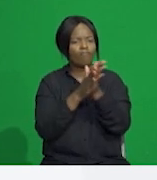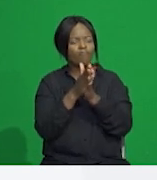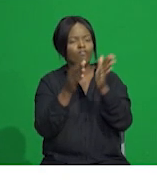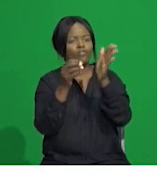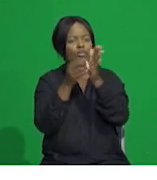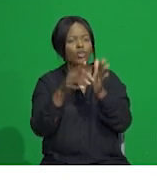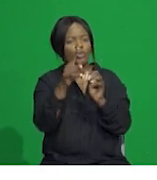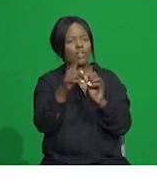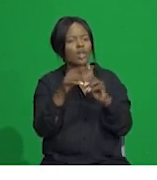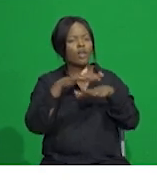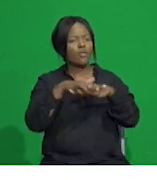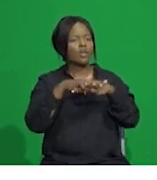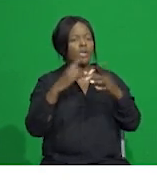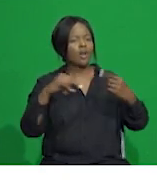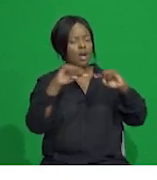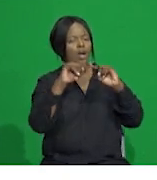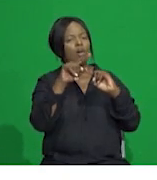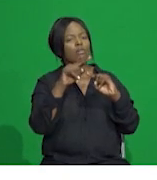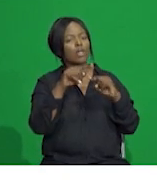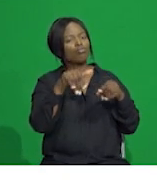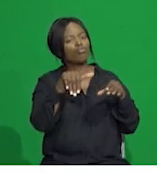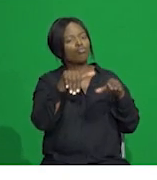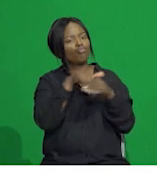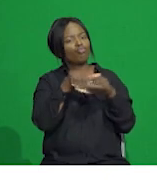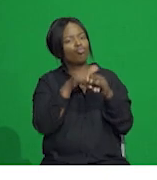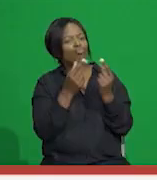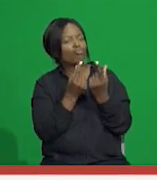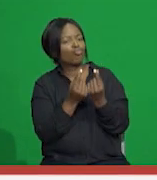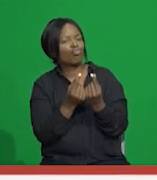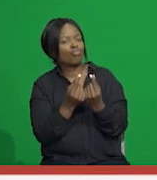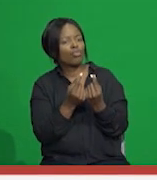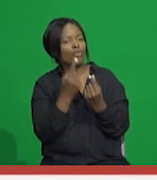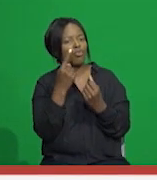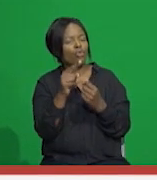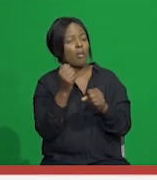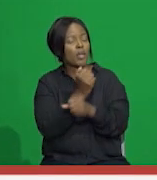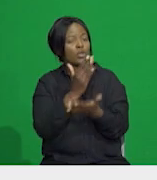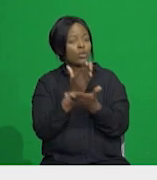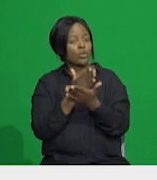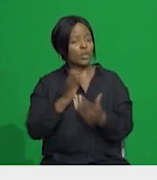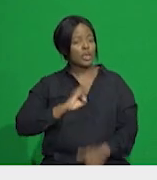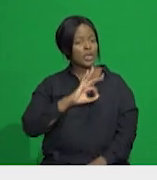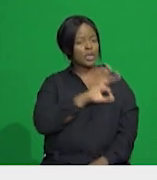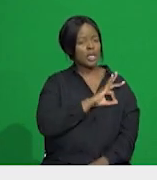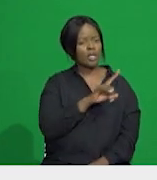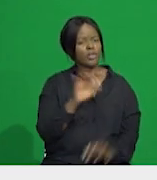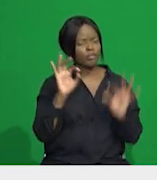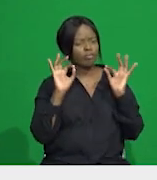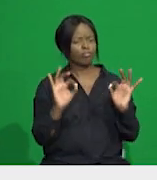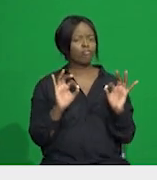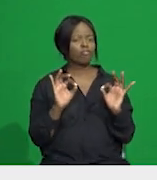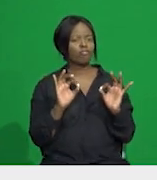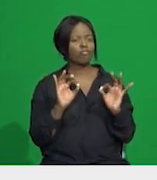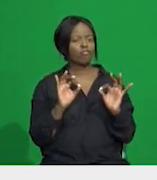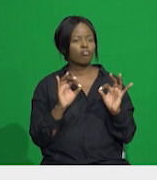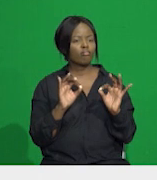website to enrol and complete these courses. Towards capacitating staff digital teaching competencies, we